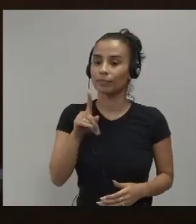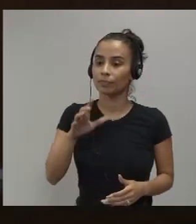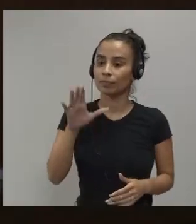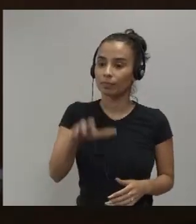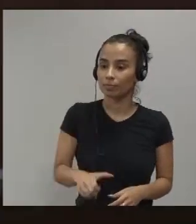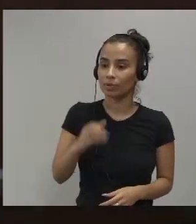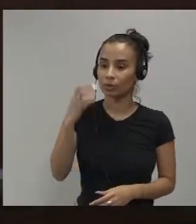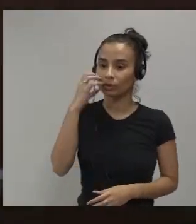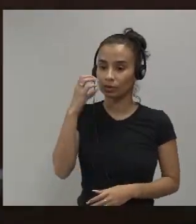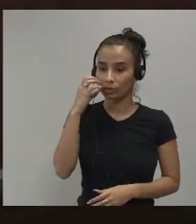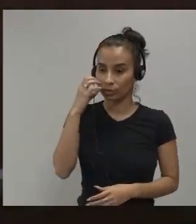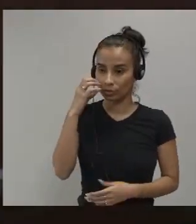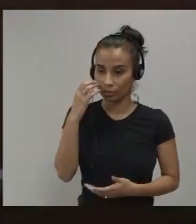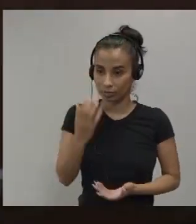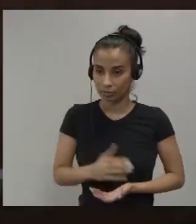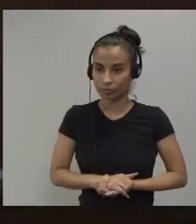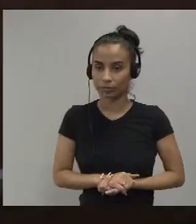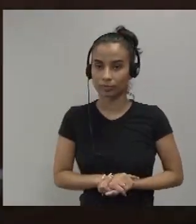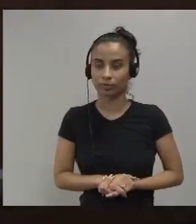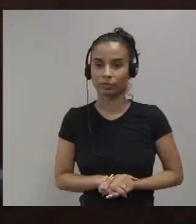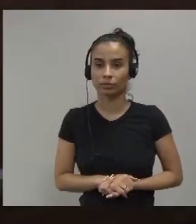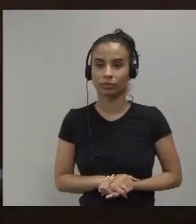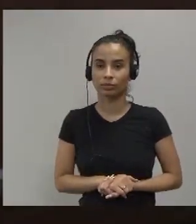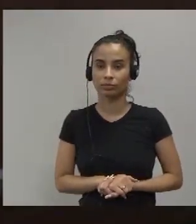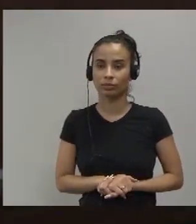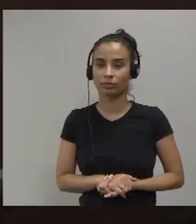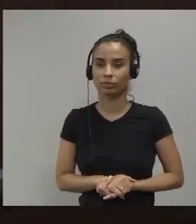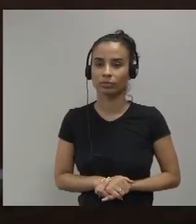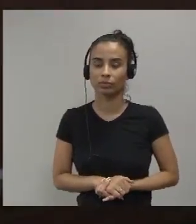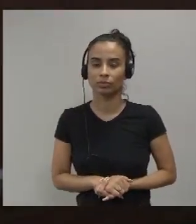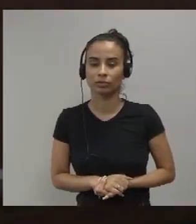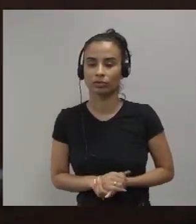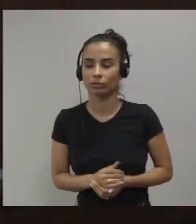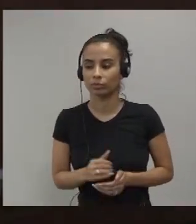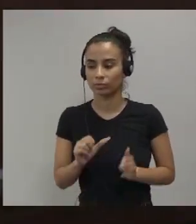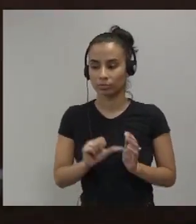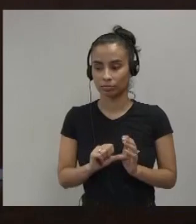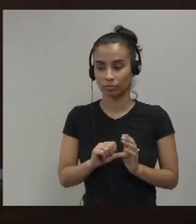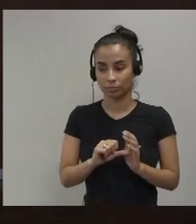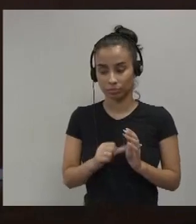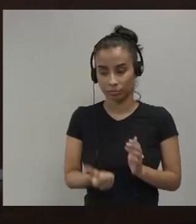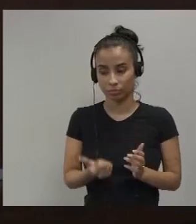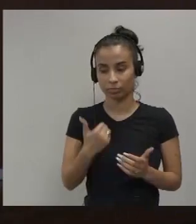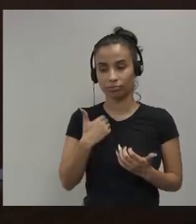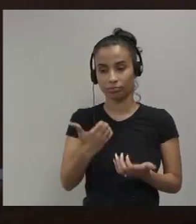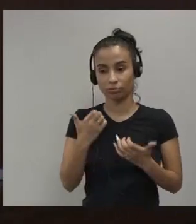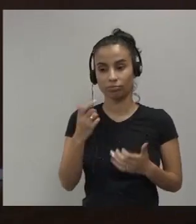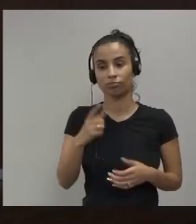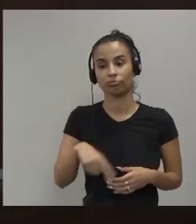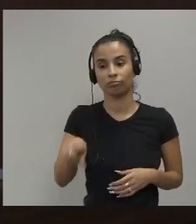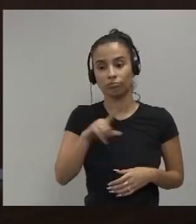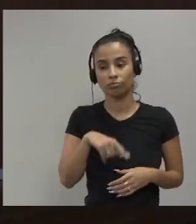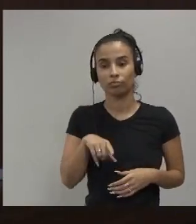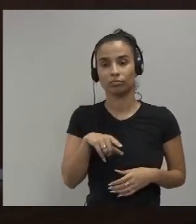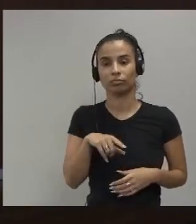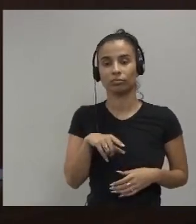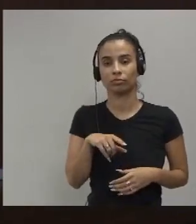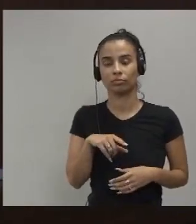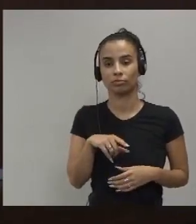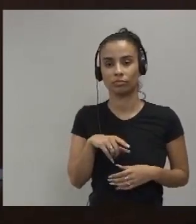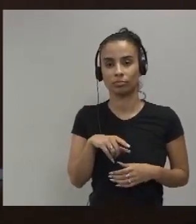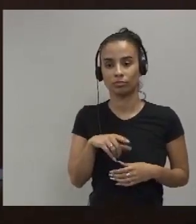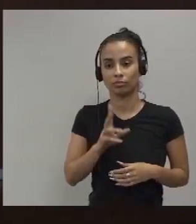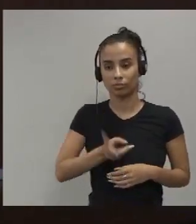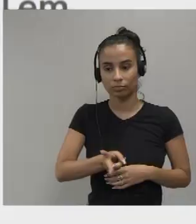bit dodgy um firstly do yourself a favor and put yourself on a route to continuous learning